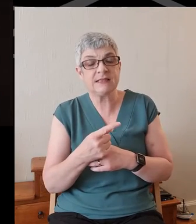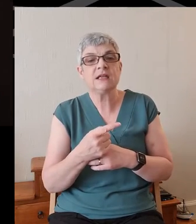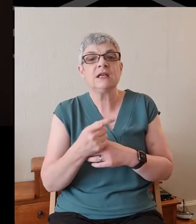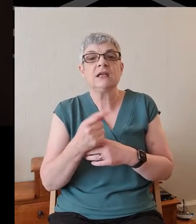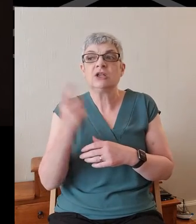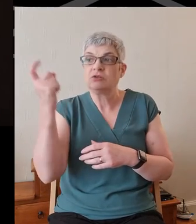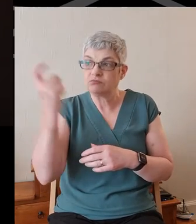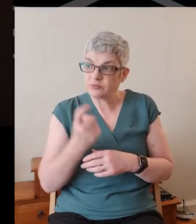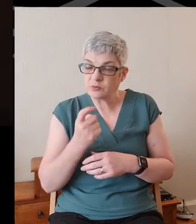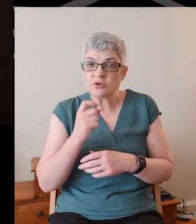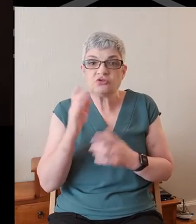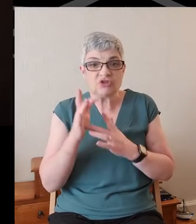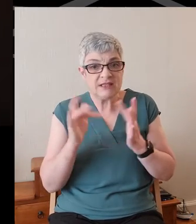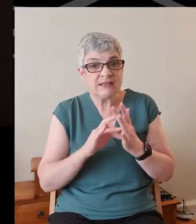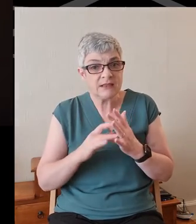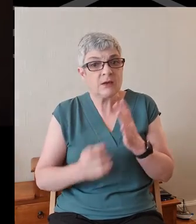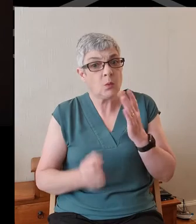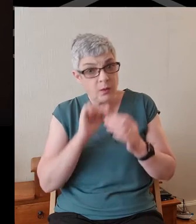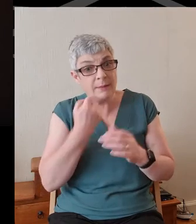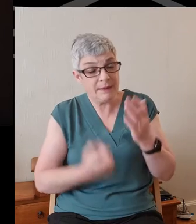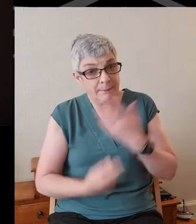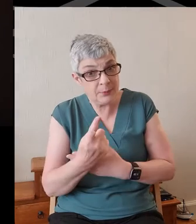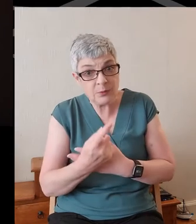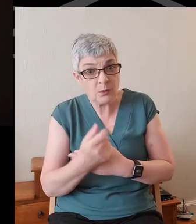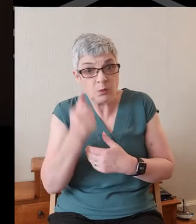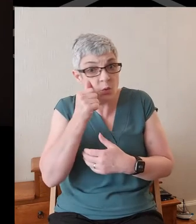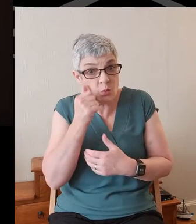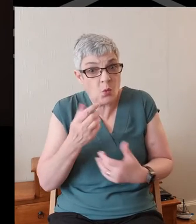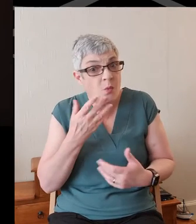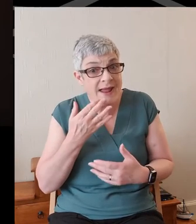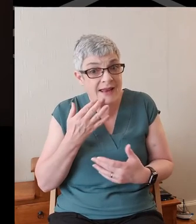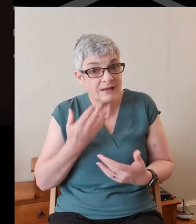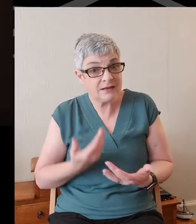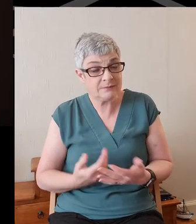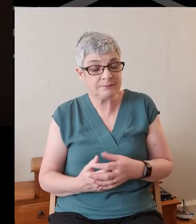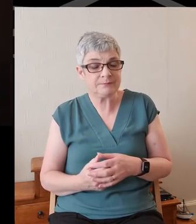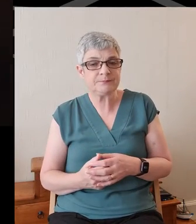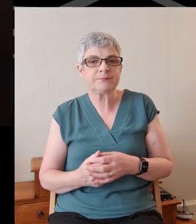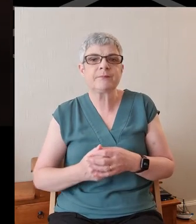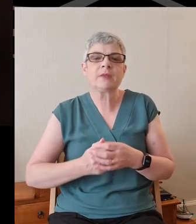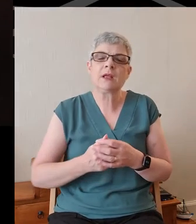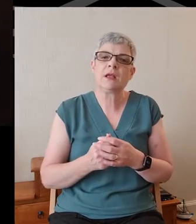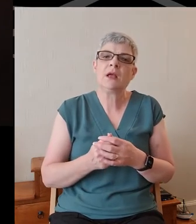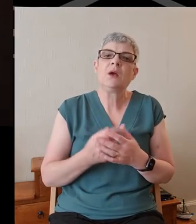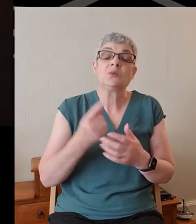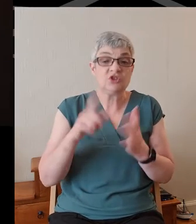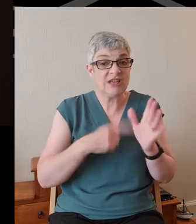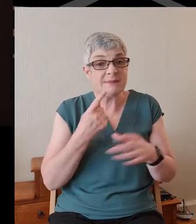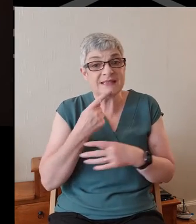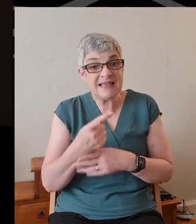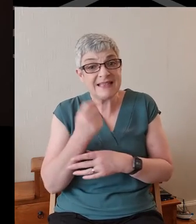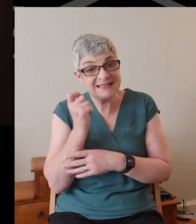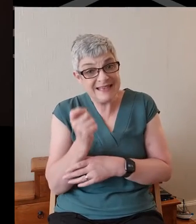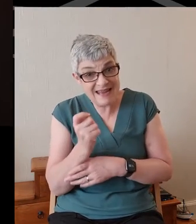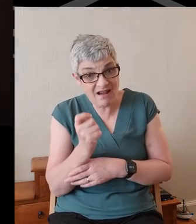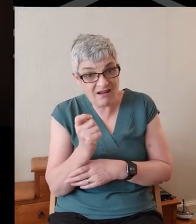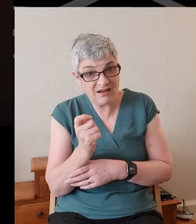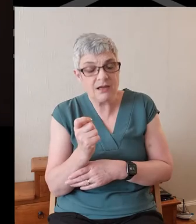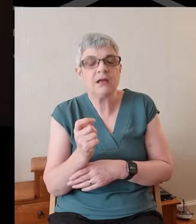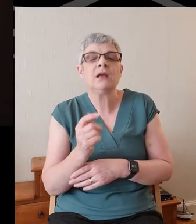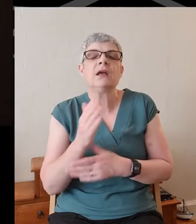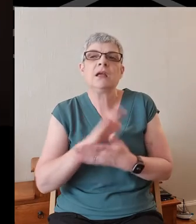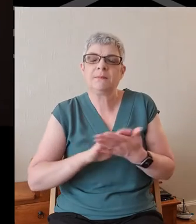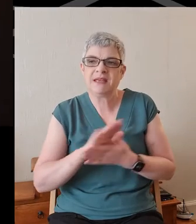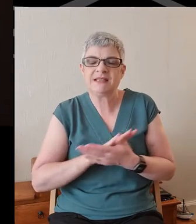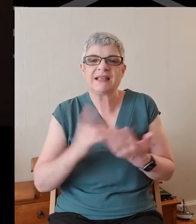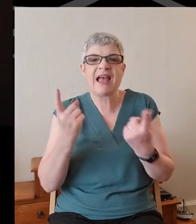again will be sudden. We will not know to expect it. No, when James says it's near, he's saying that all